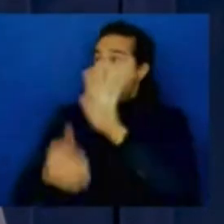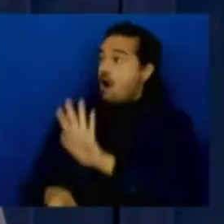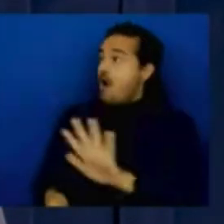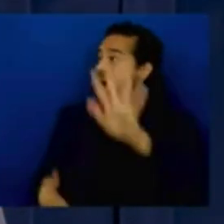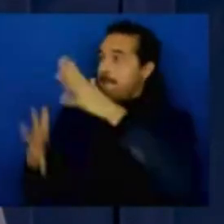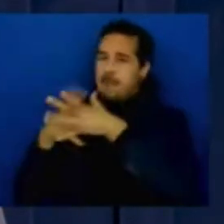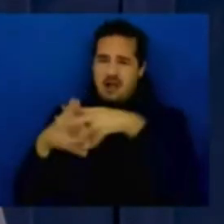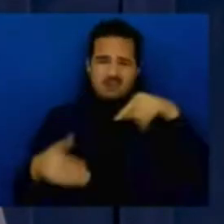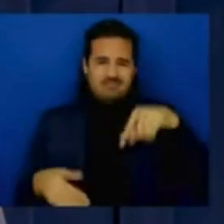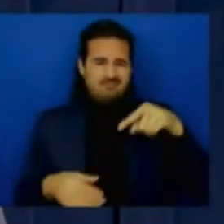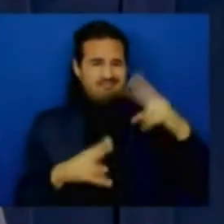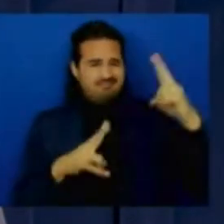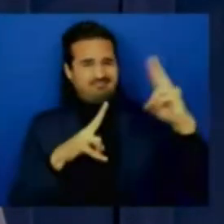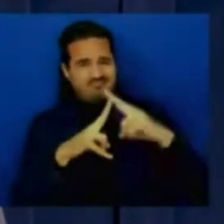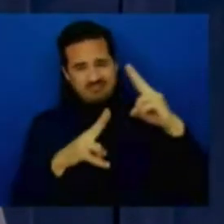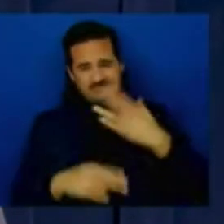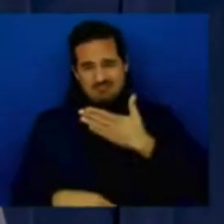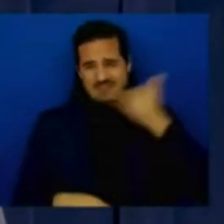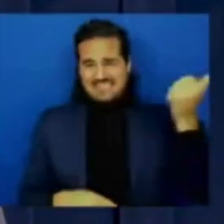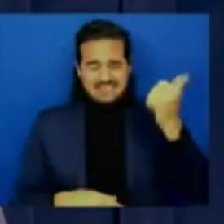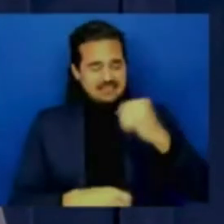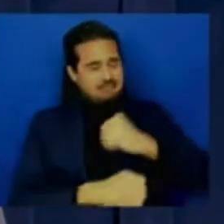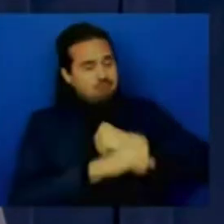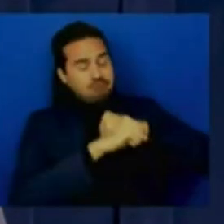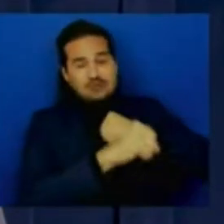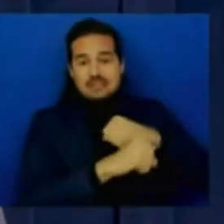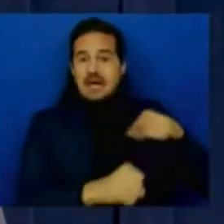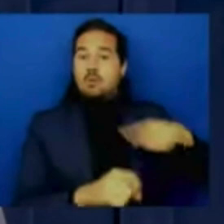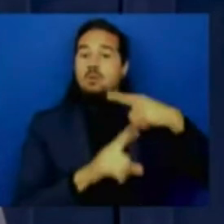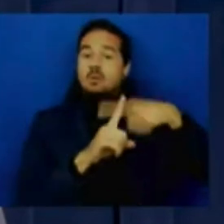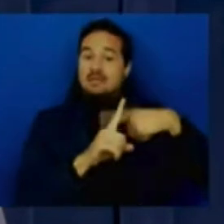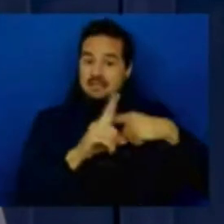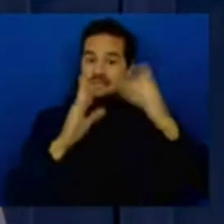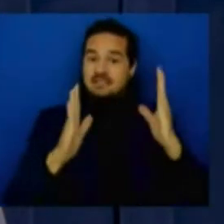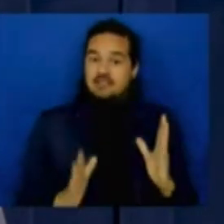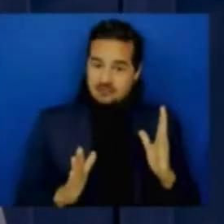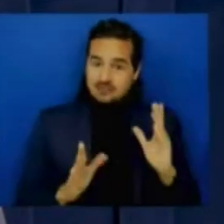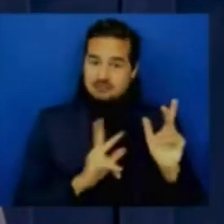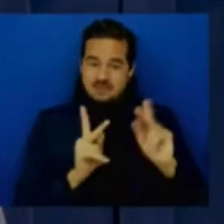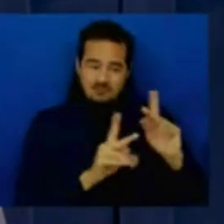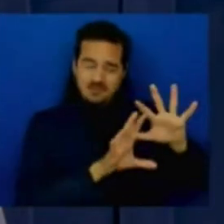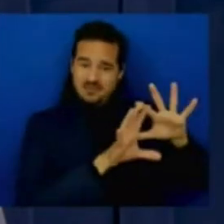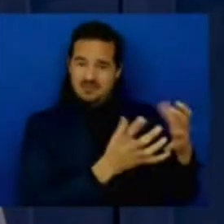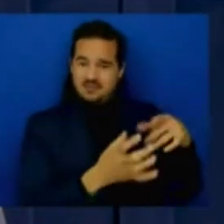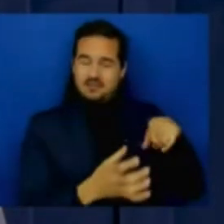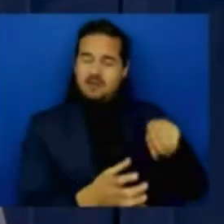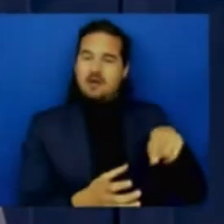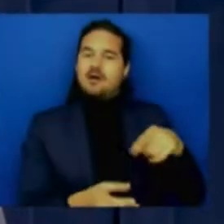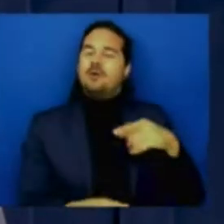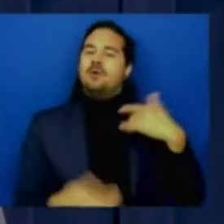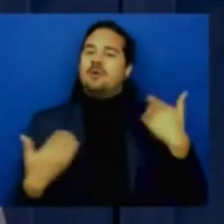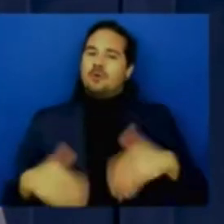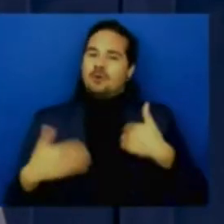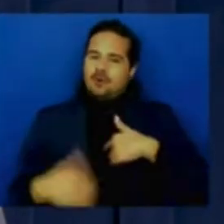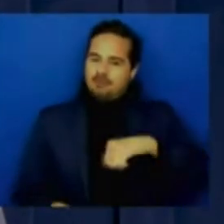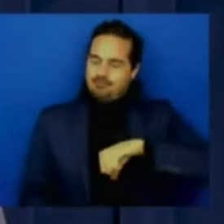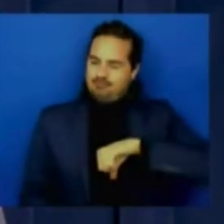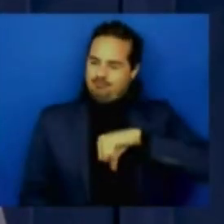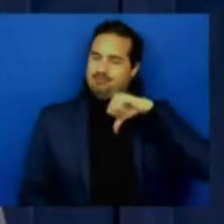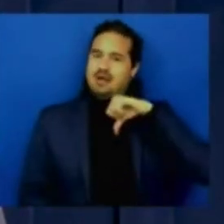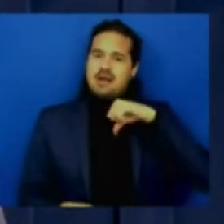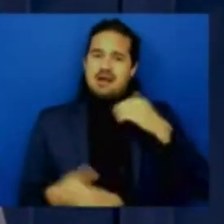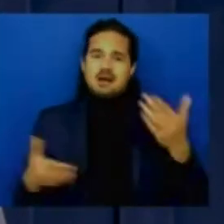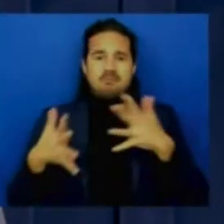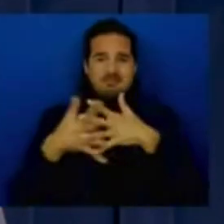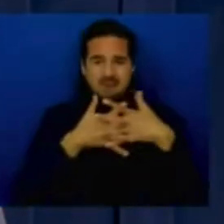at this moment in our nation's history certainly in the history of this state and so again i i'm